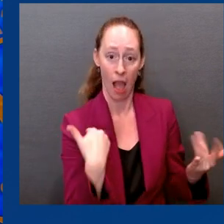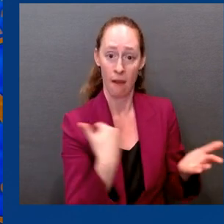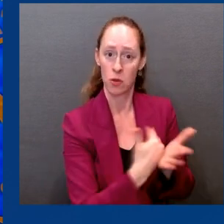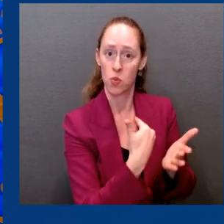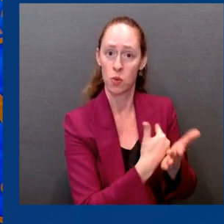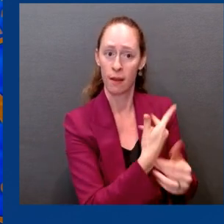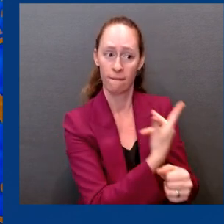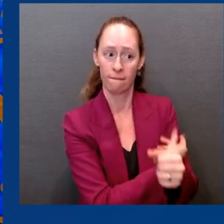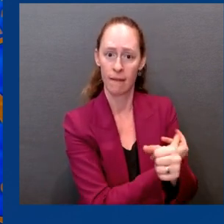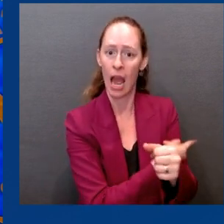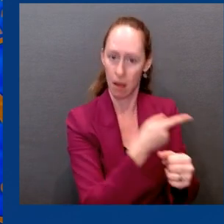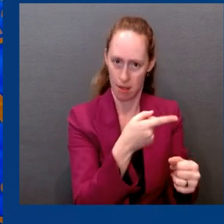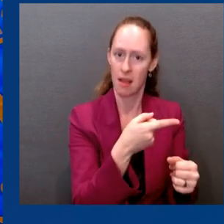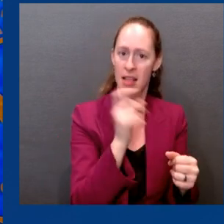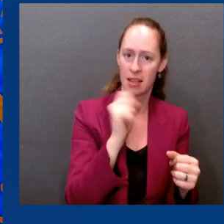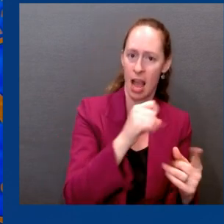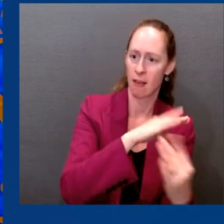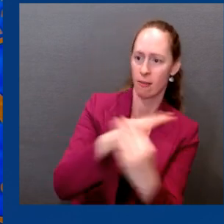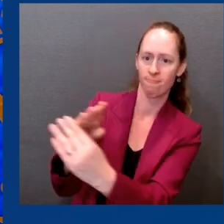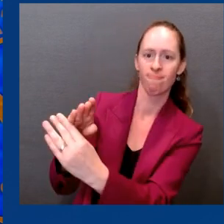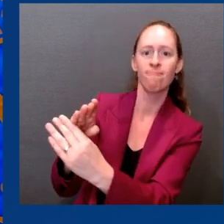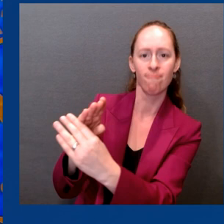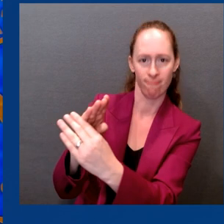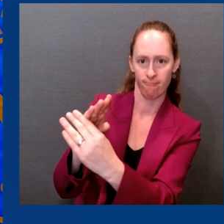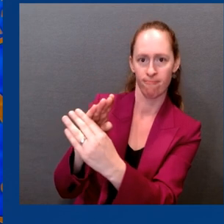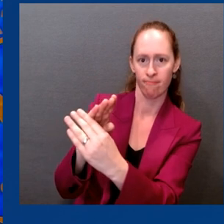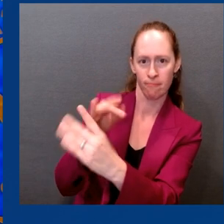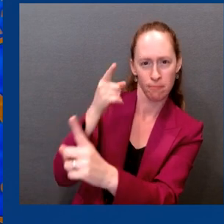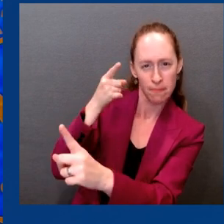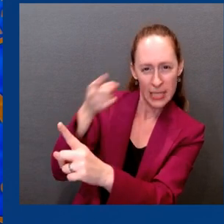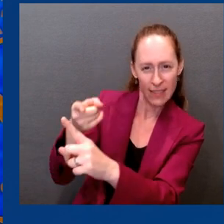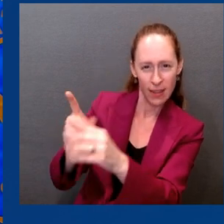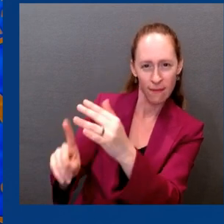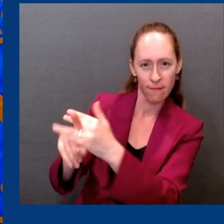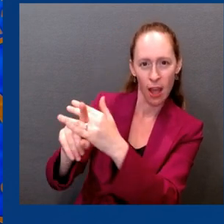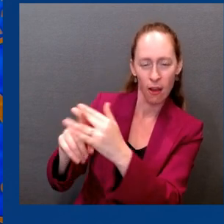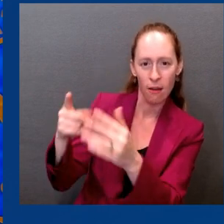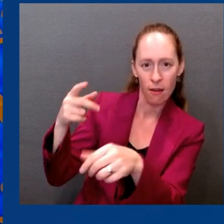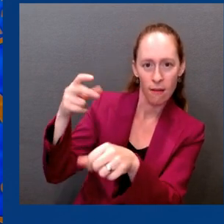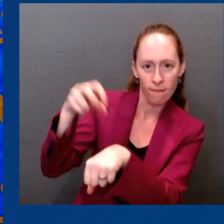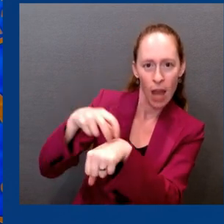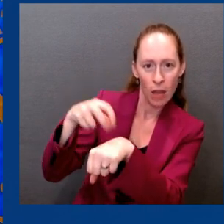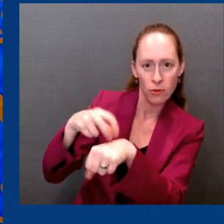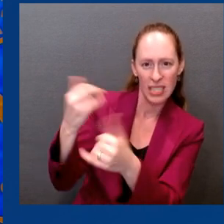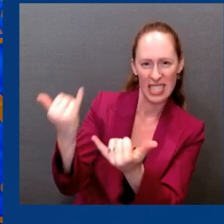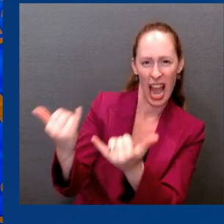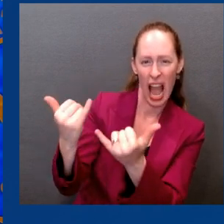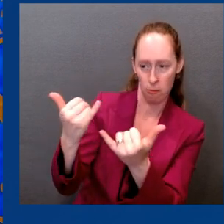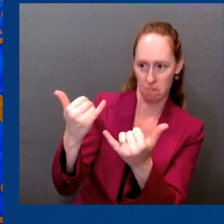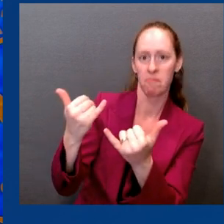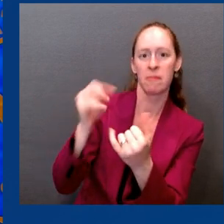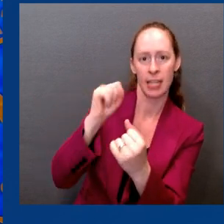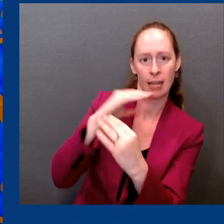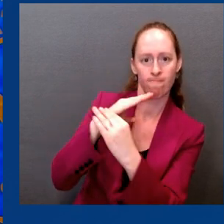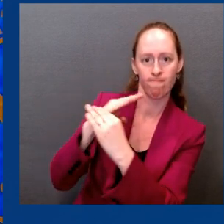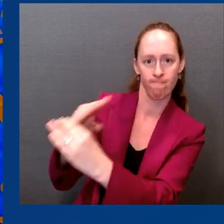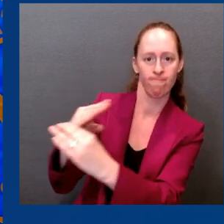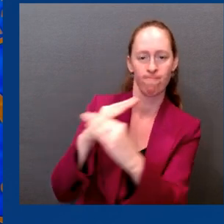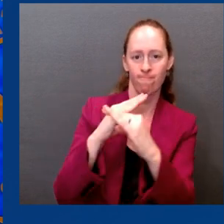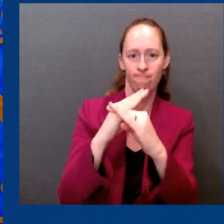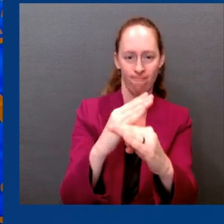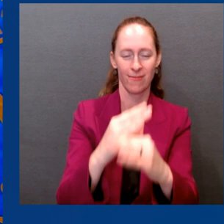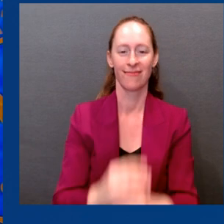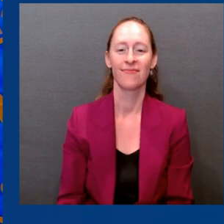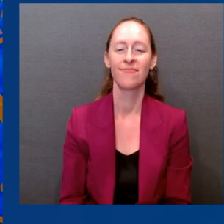circulating strains for most of the population. However, some, particularly vulnerable groups, may